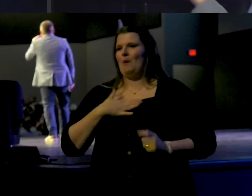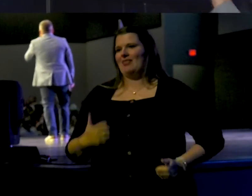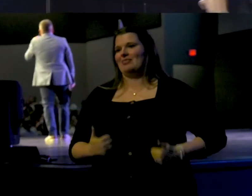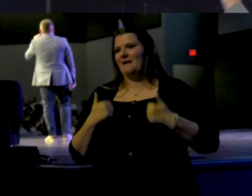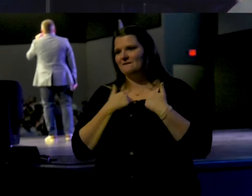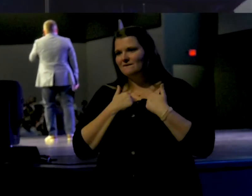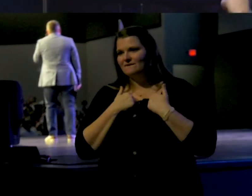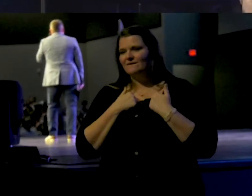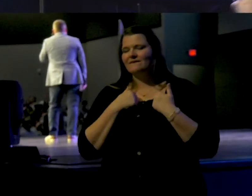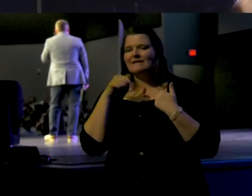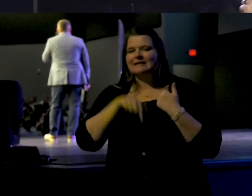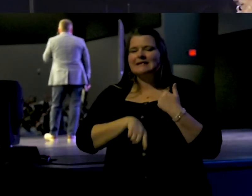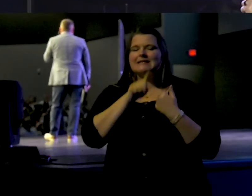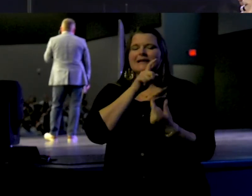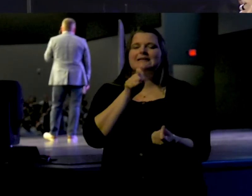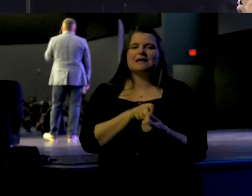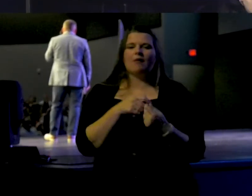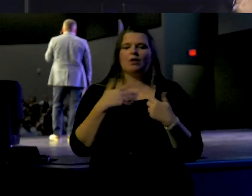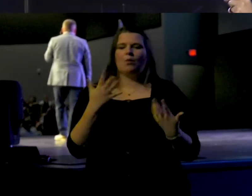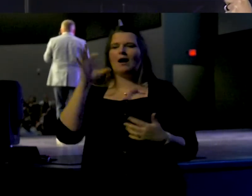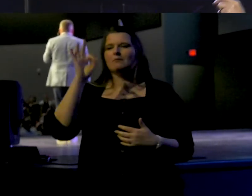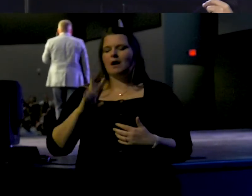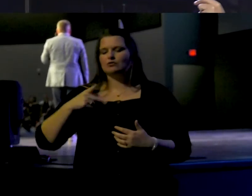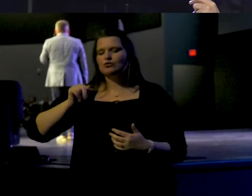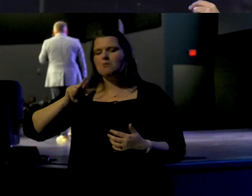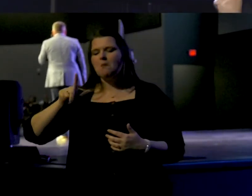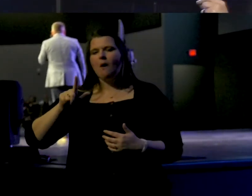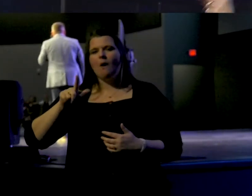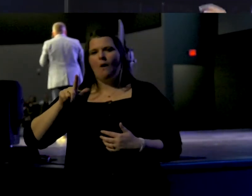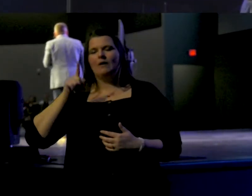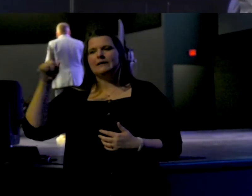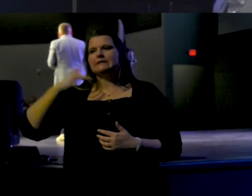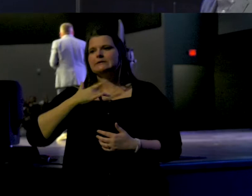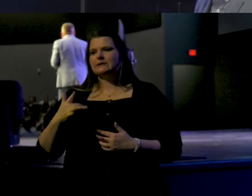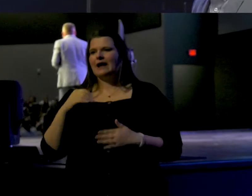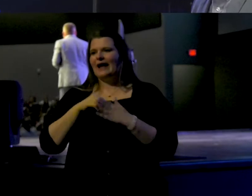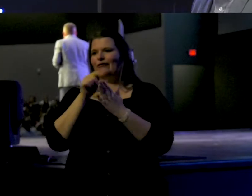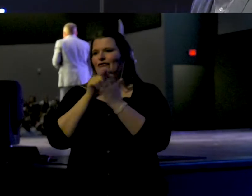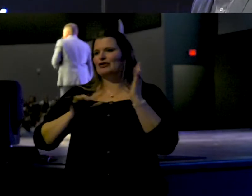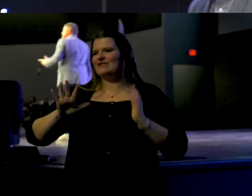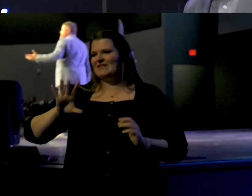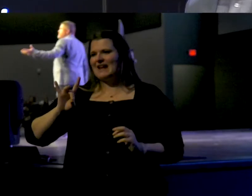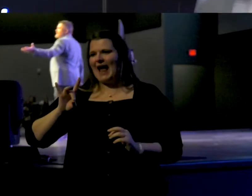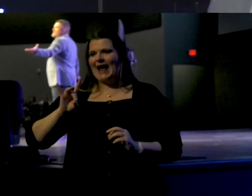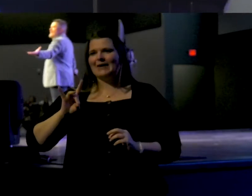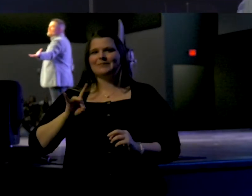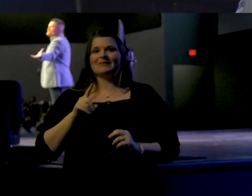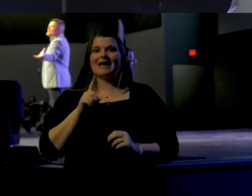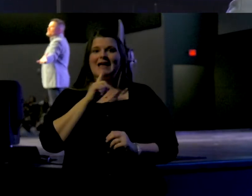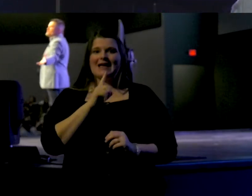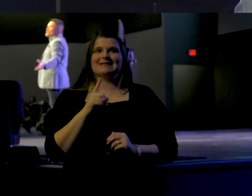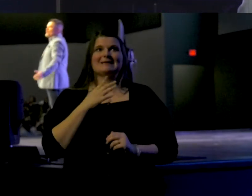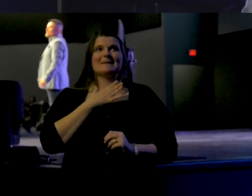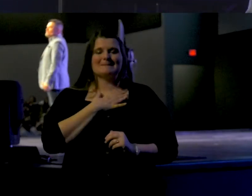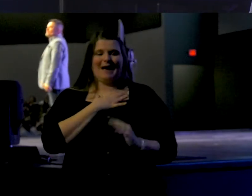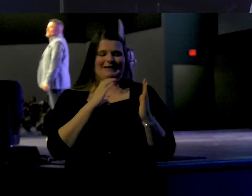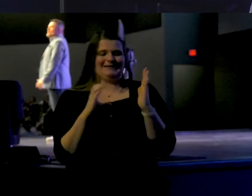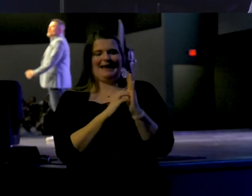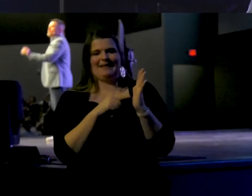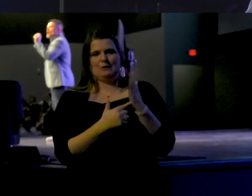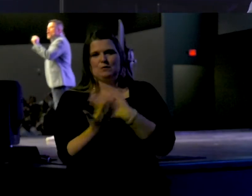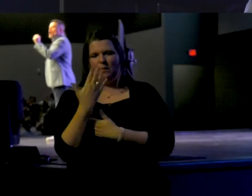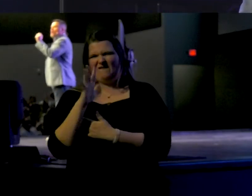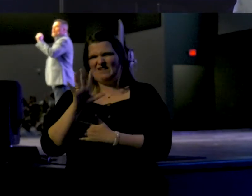In fact, this is exactly what Pastor Paul does in verse 58. It is my text this morning.